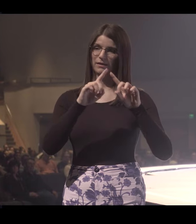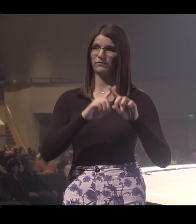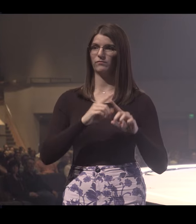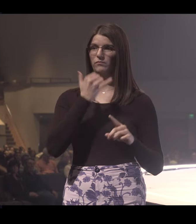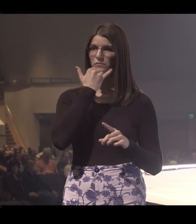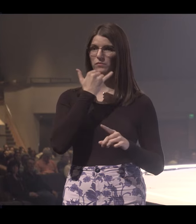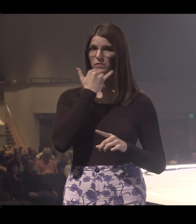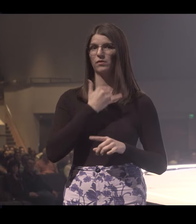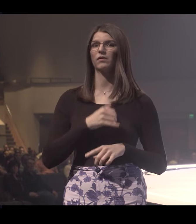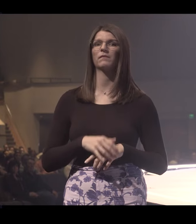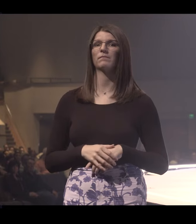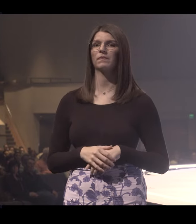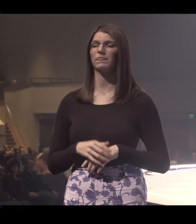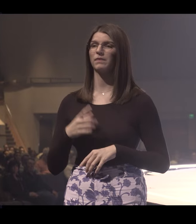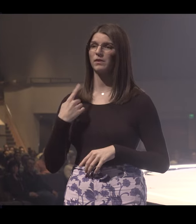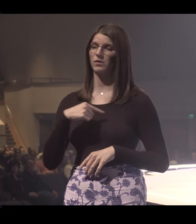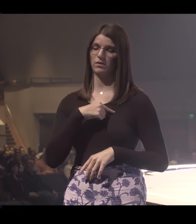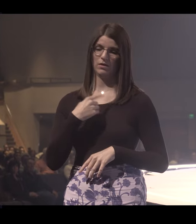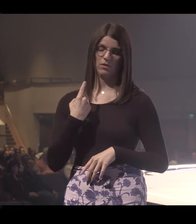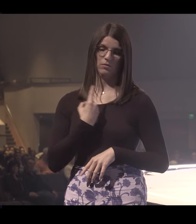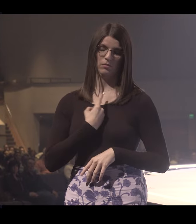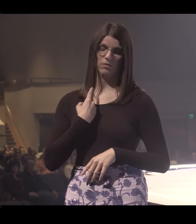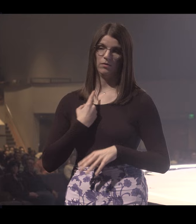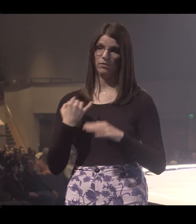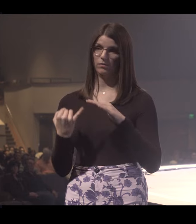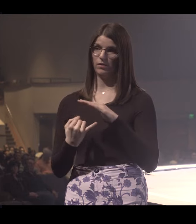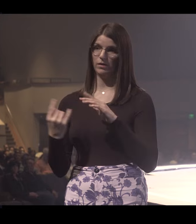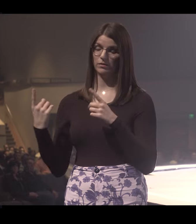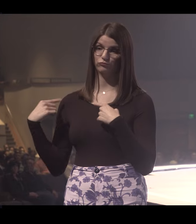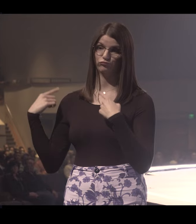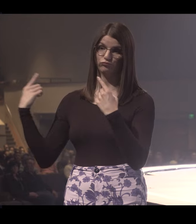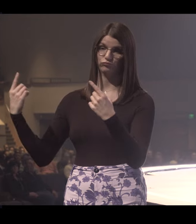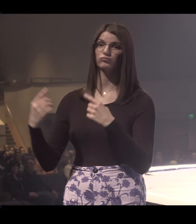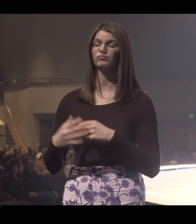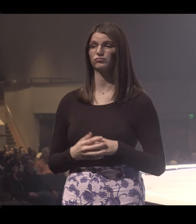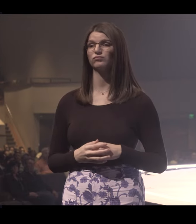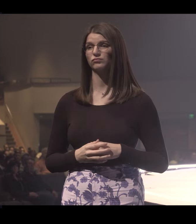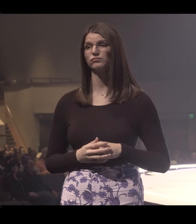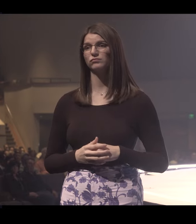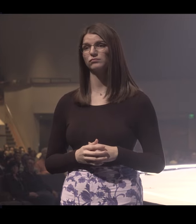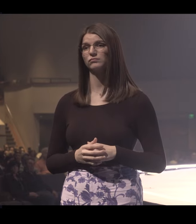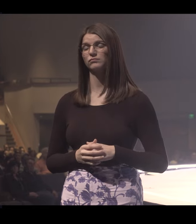we're seeing in our society. And we are the loneliest, most isolated generation in human history.